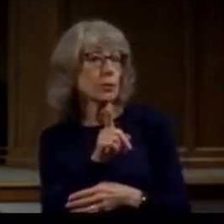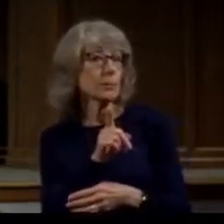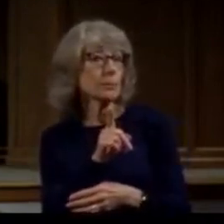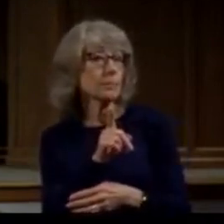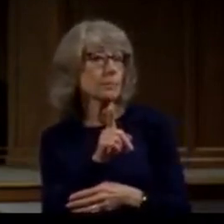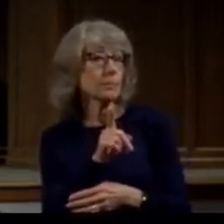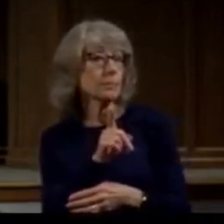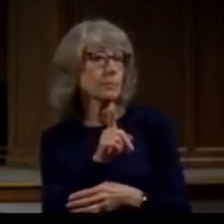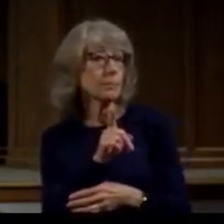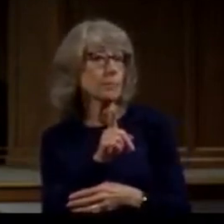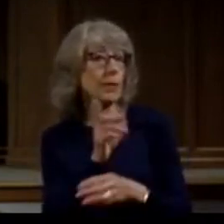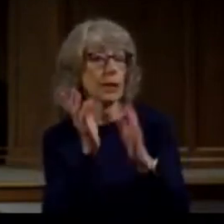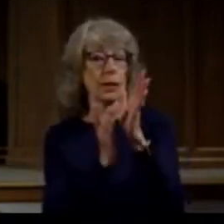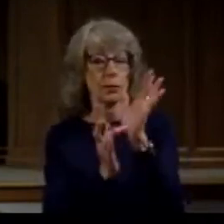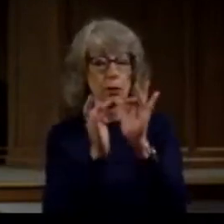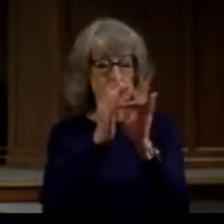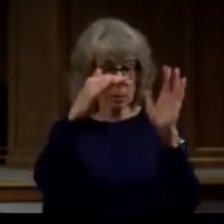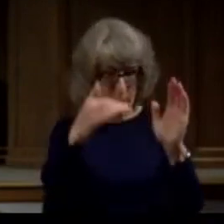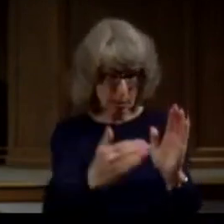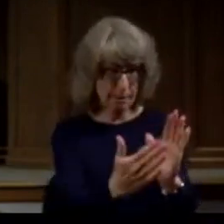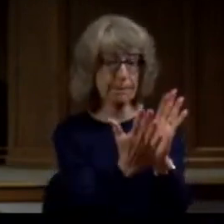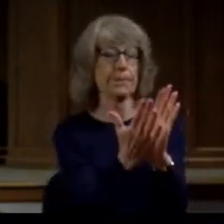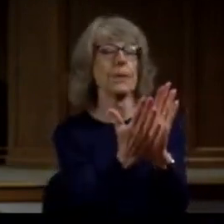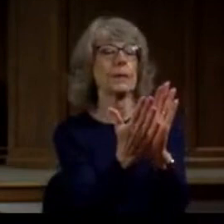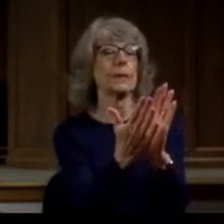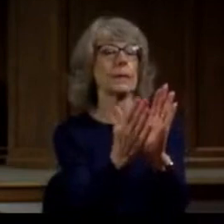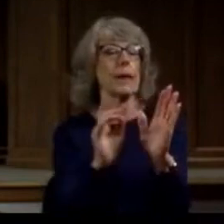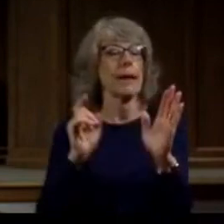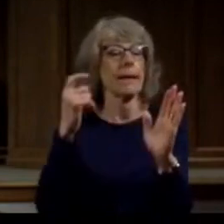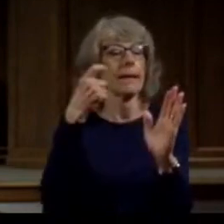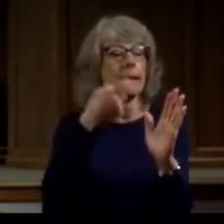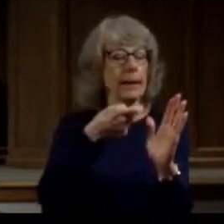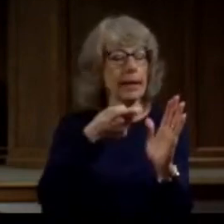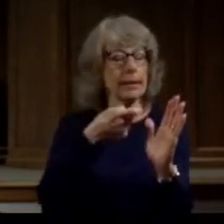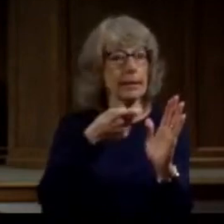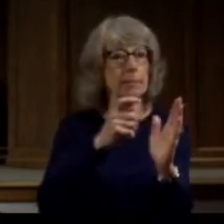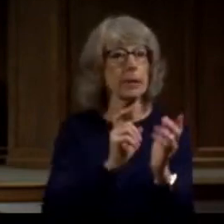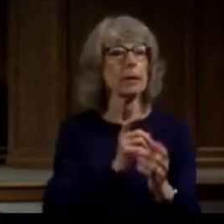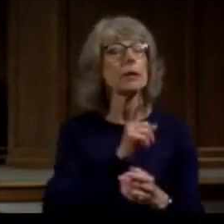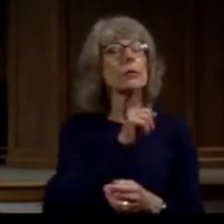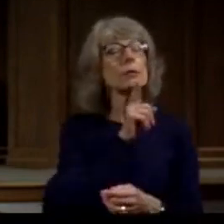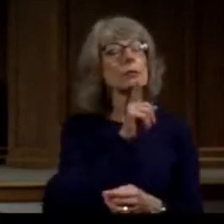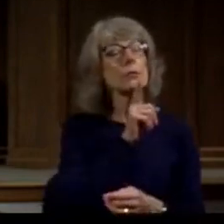confronted Paul in a moment and he gave him truth.